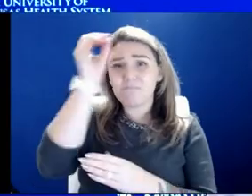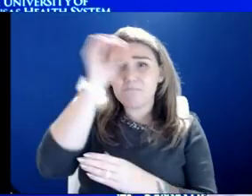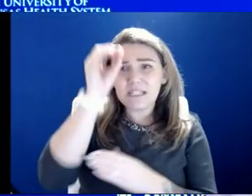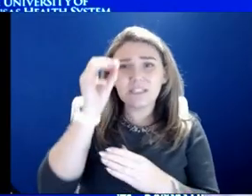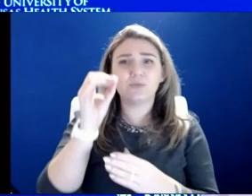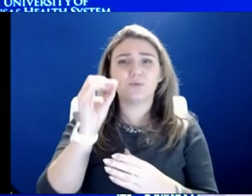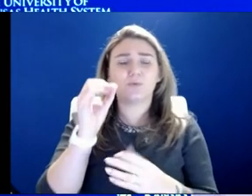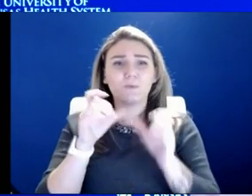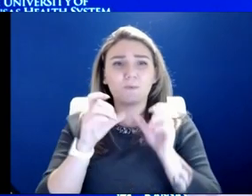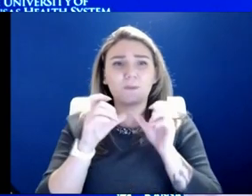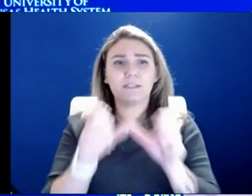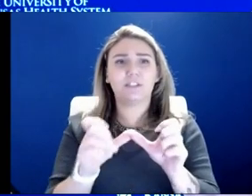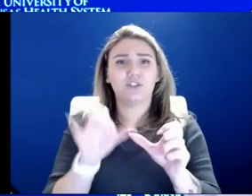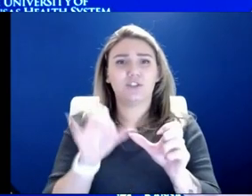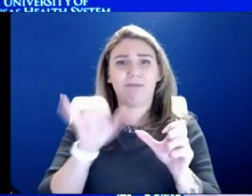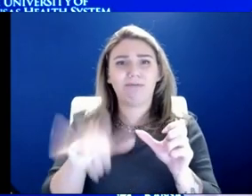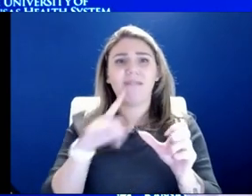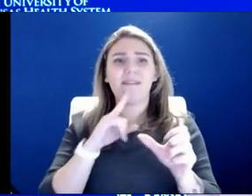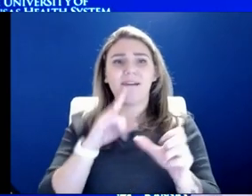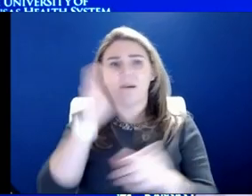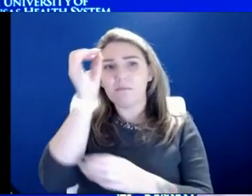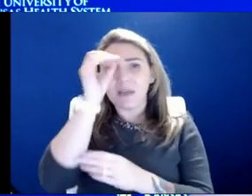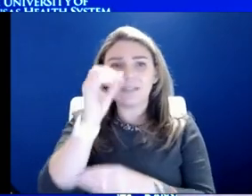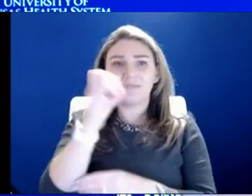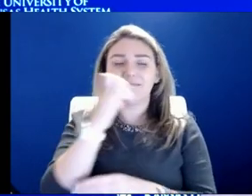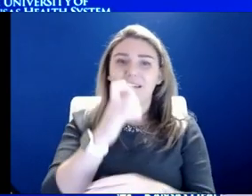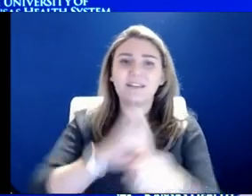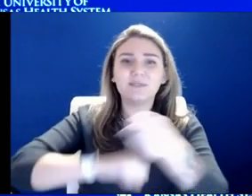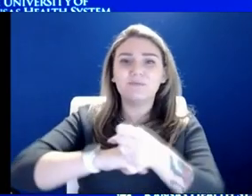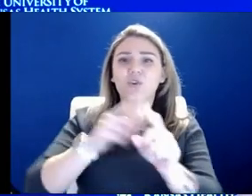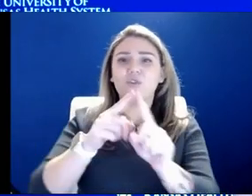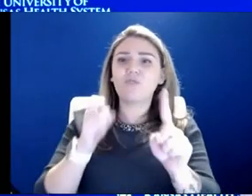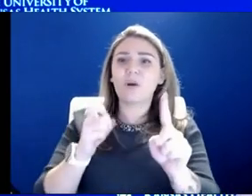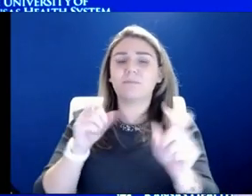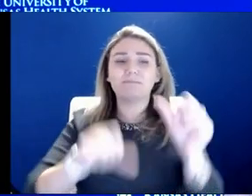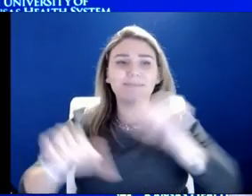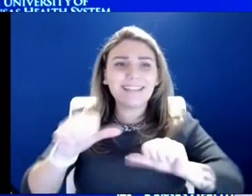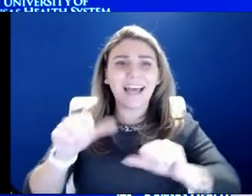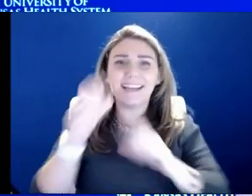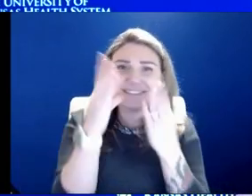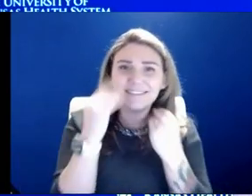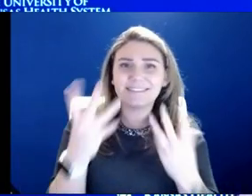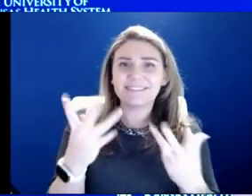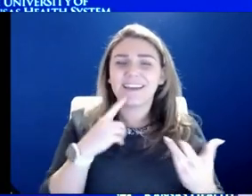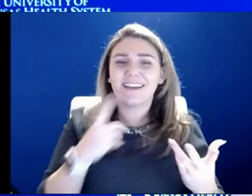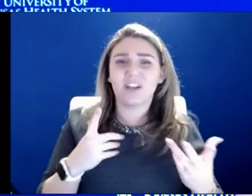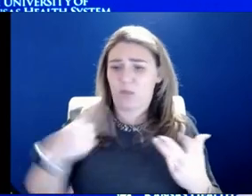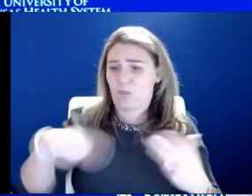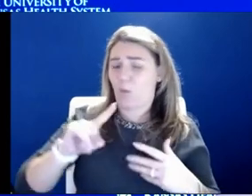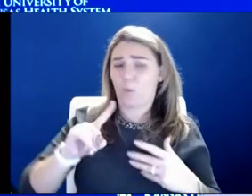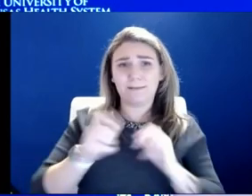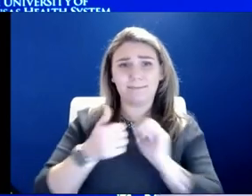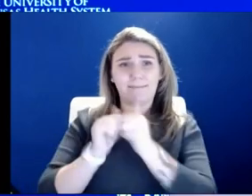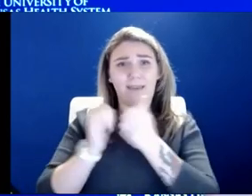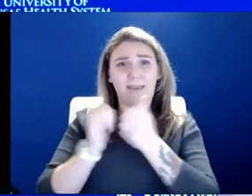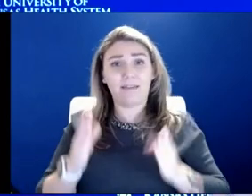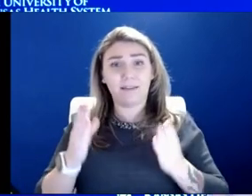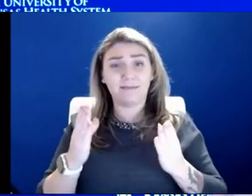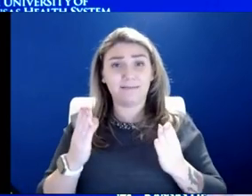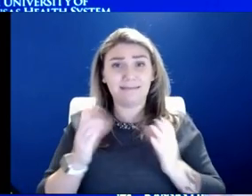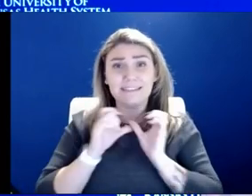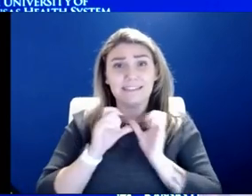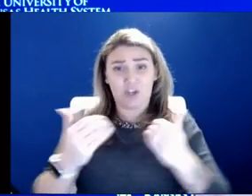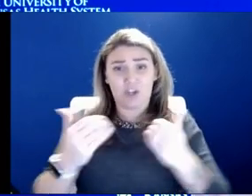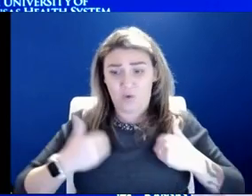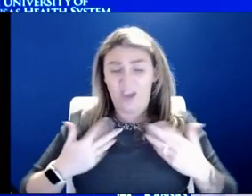just that opinions that are unsupported by science and data. And we, we know that these athletes continue to have problems, even after they recover, even